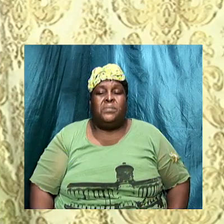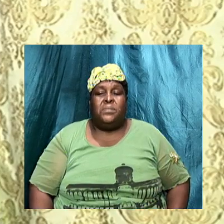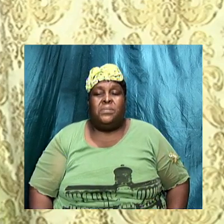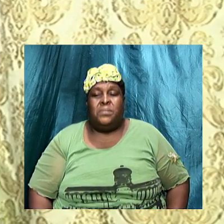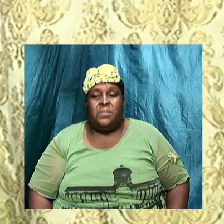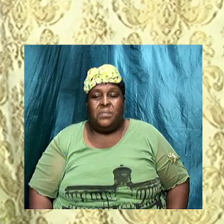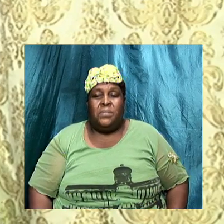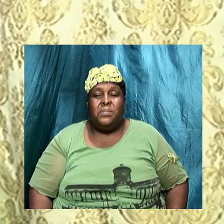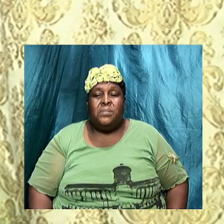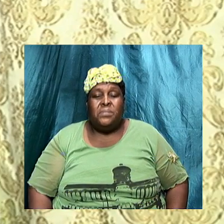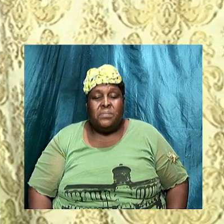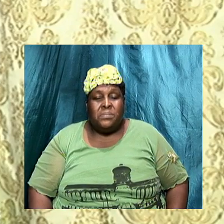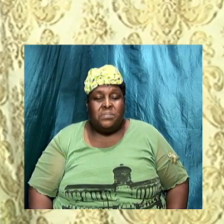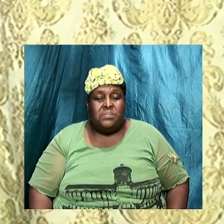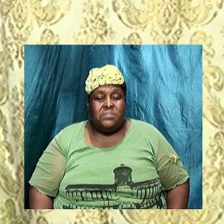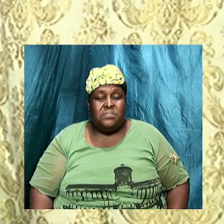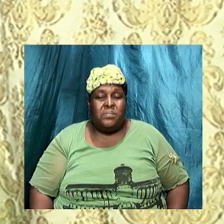45.